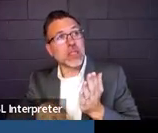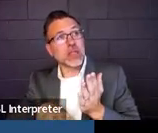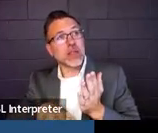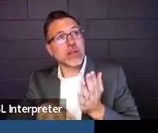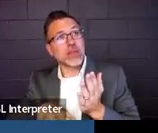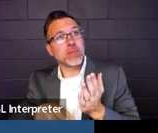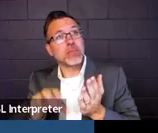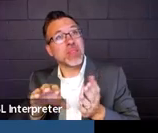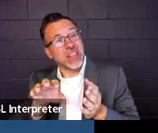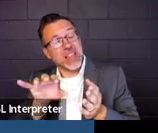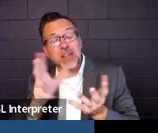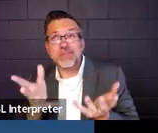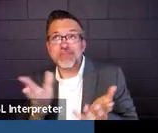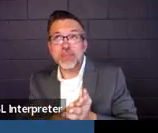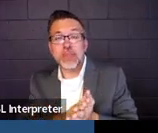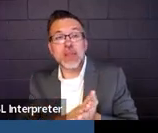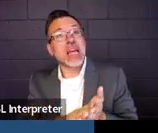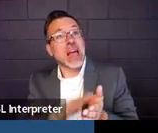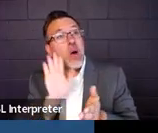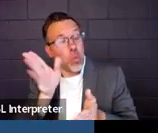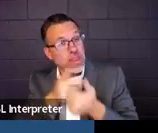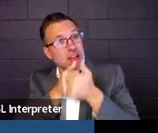in compliance, with an user.